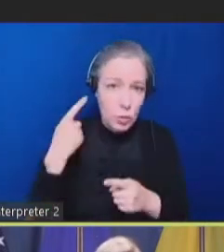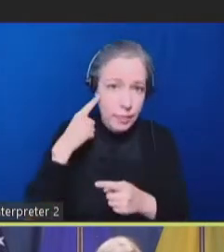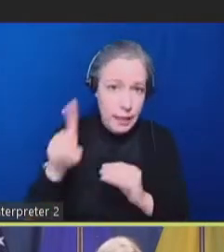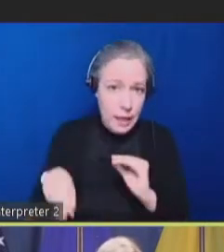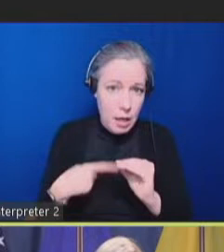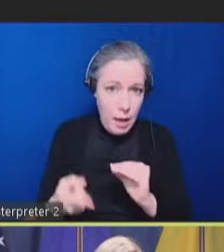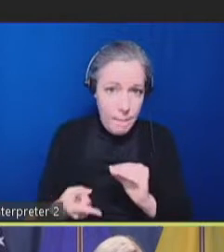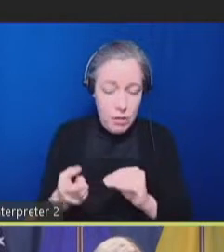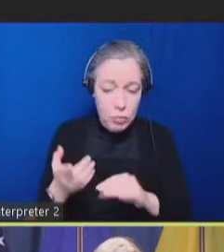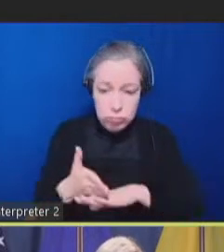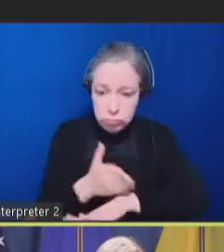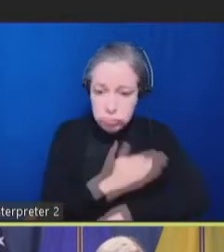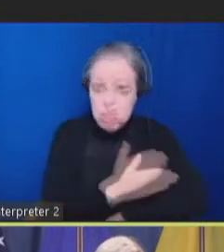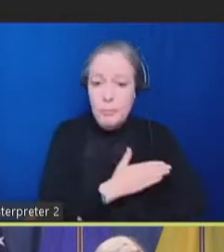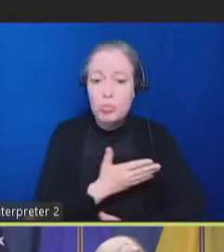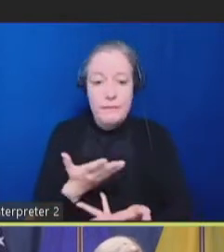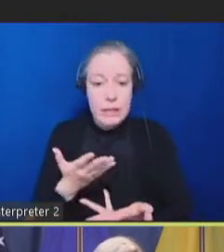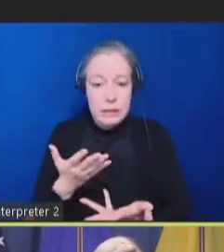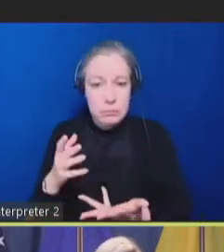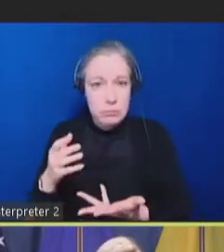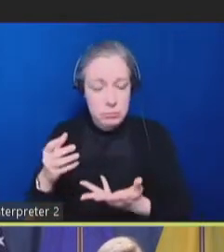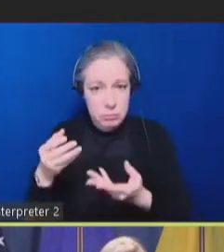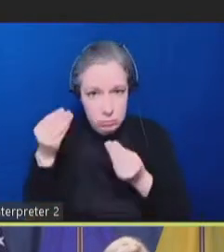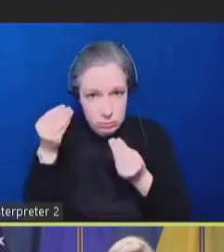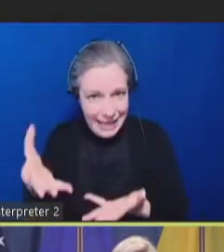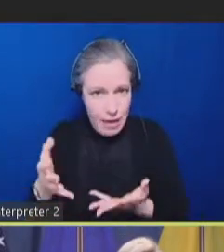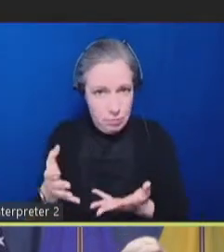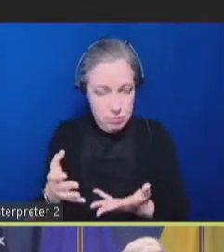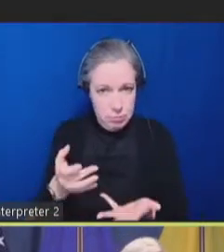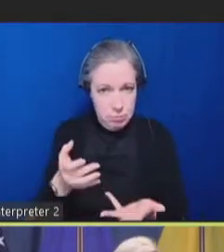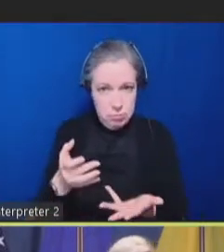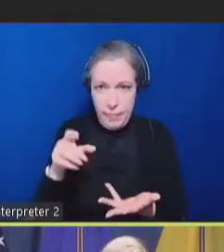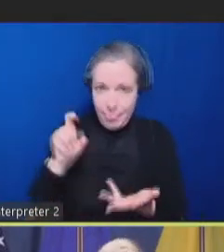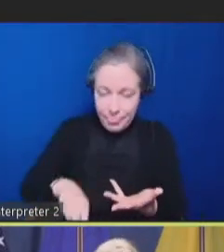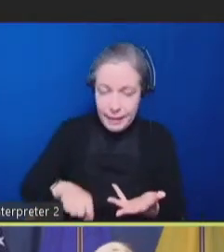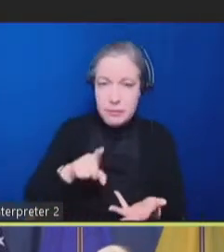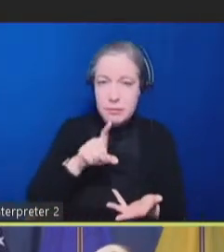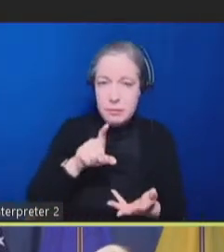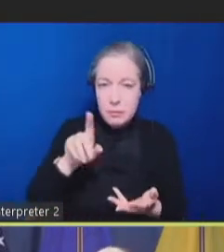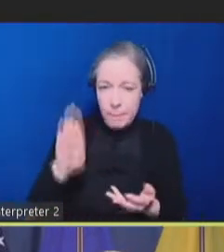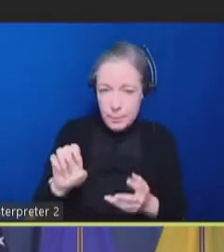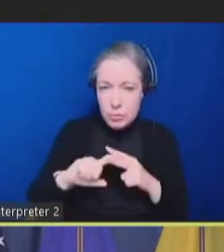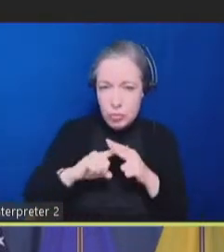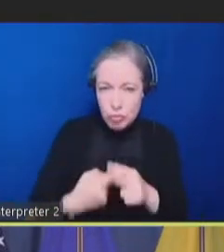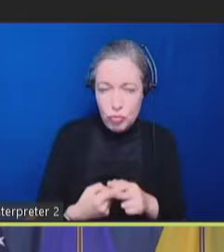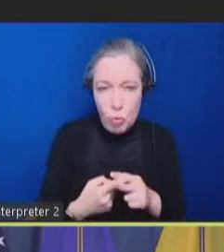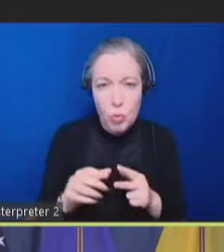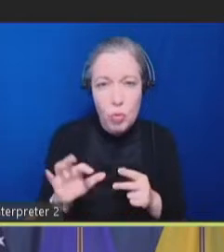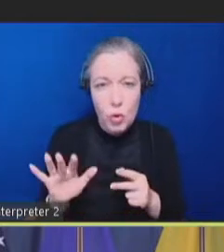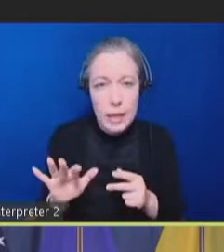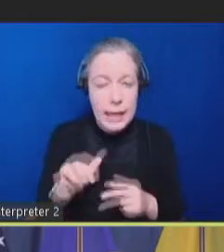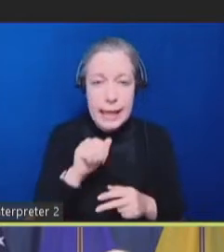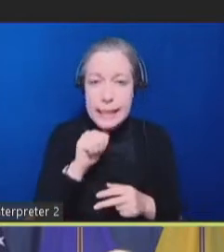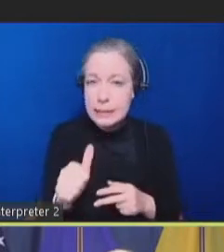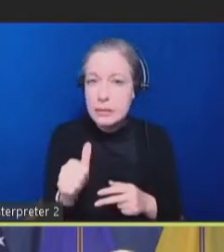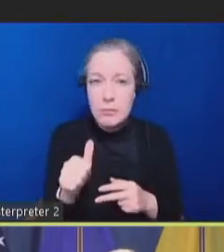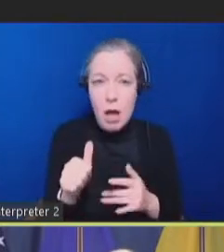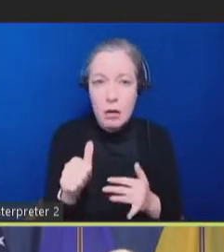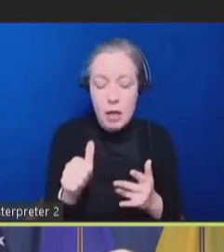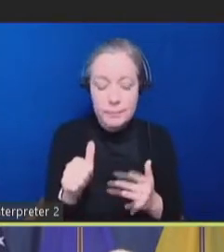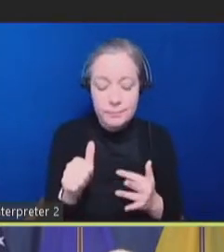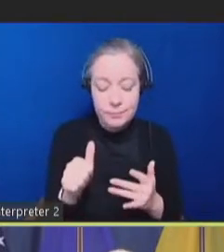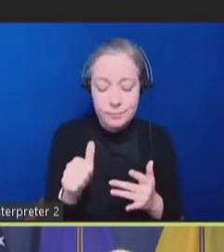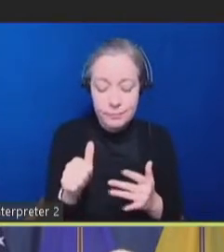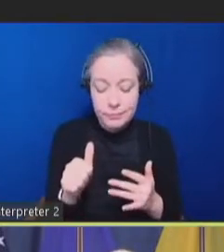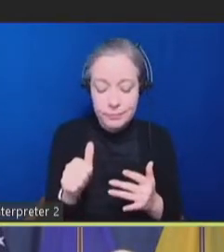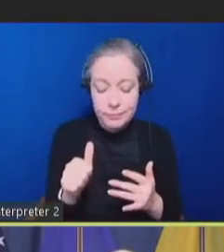accessibility, the start. There's a saying, it's not a step at the end, it's the step